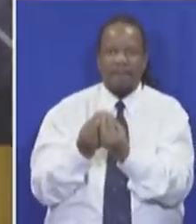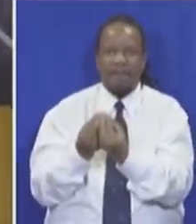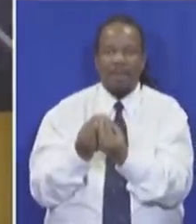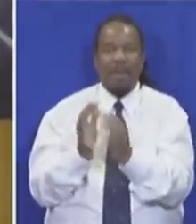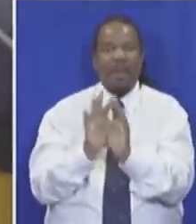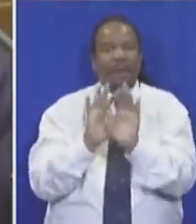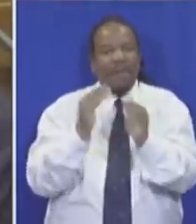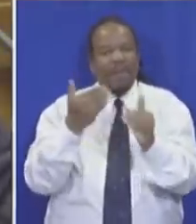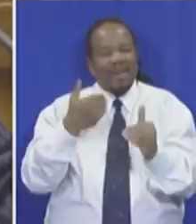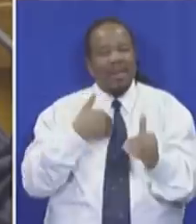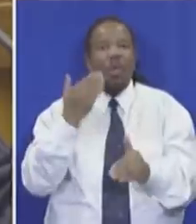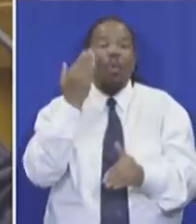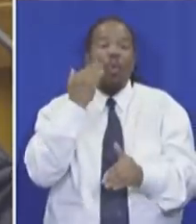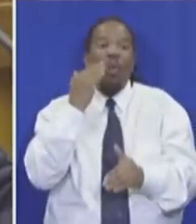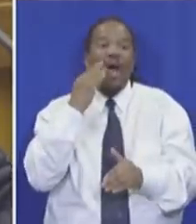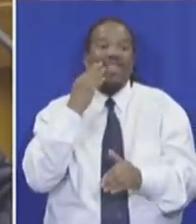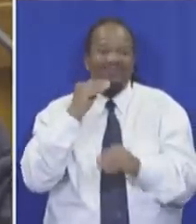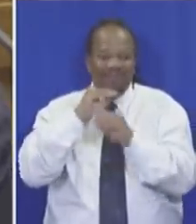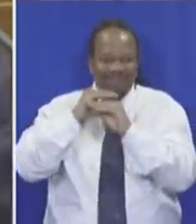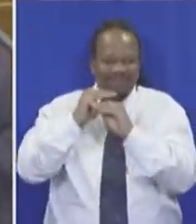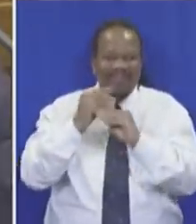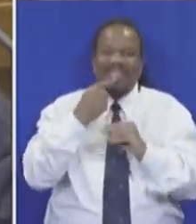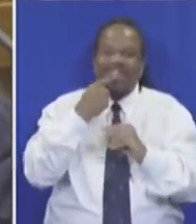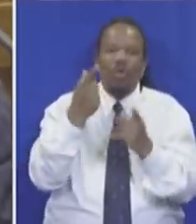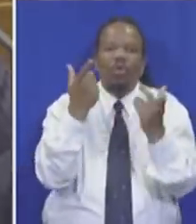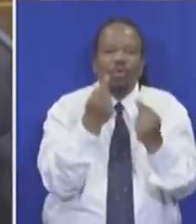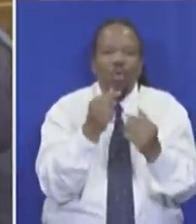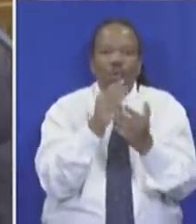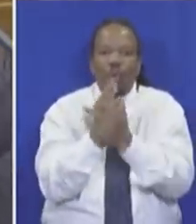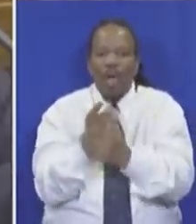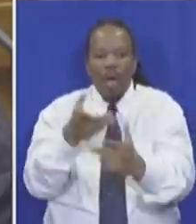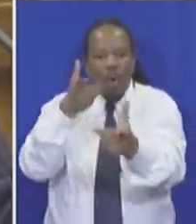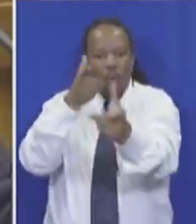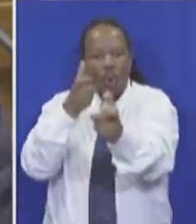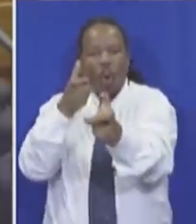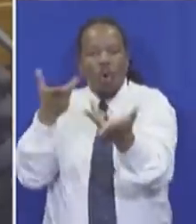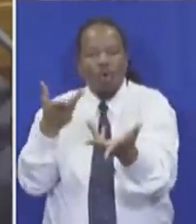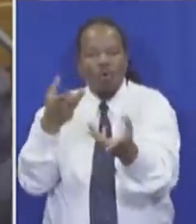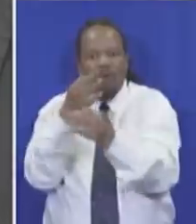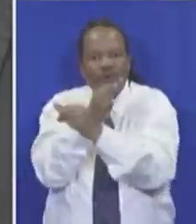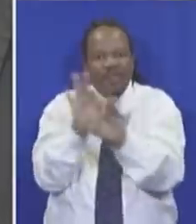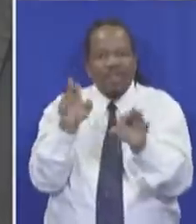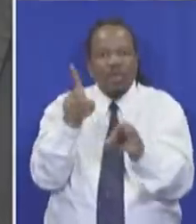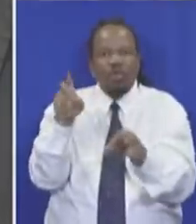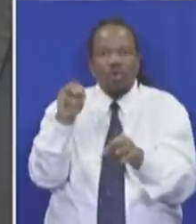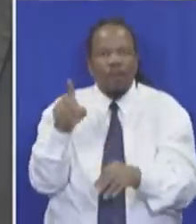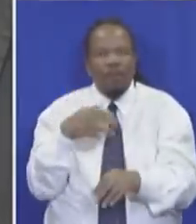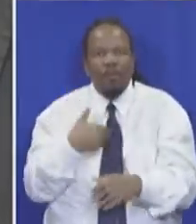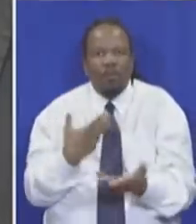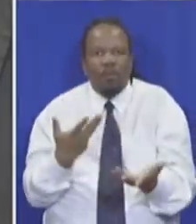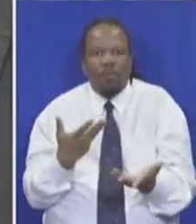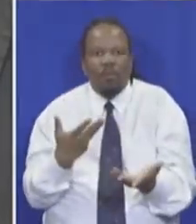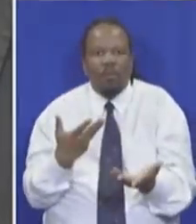commanded by the whites in the war for freedom. I can't have that.